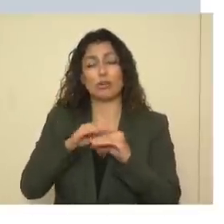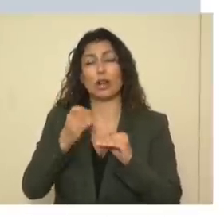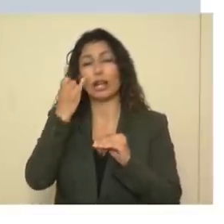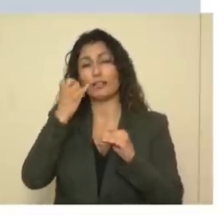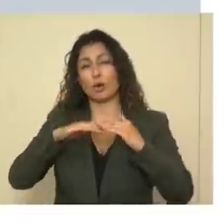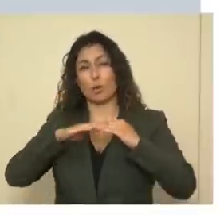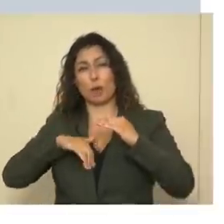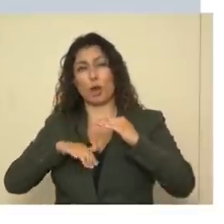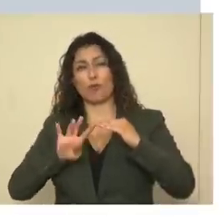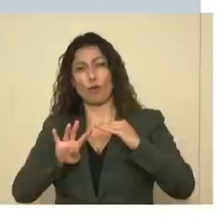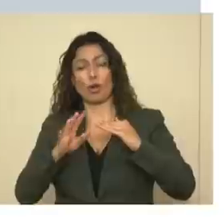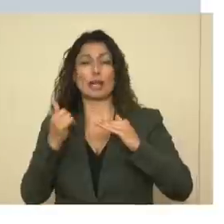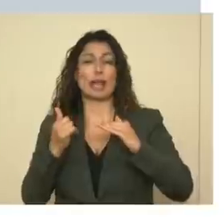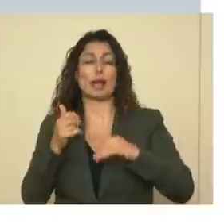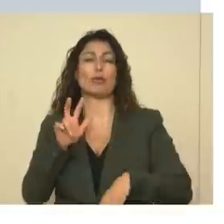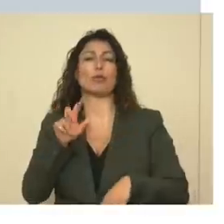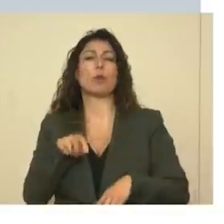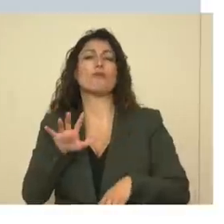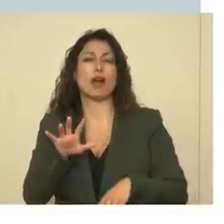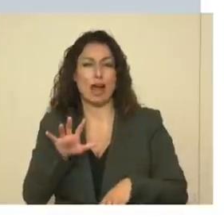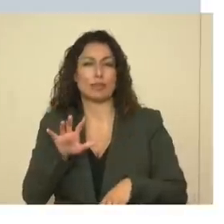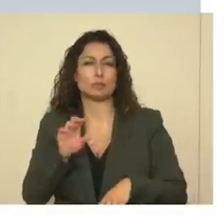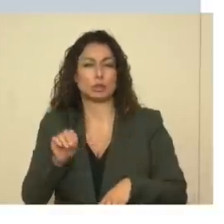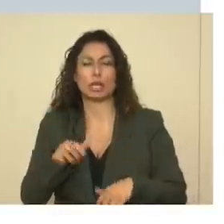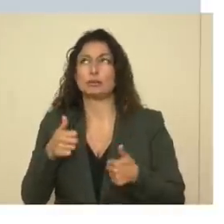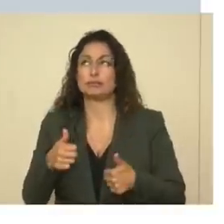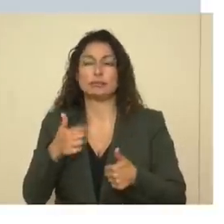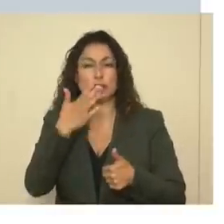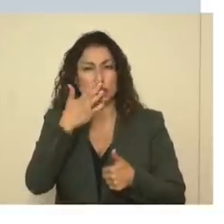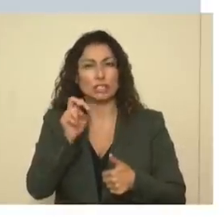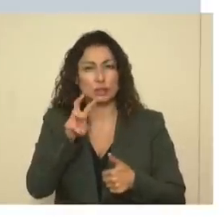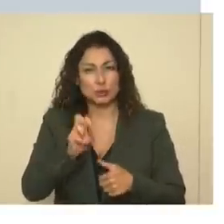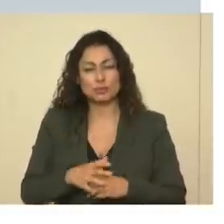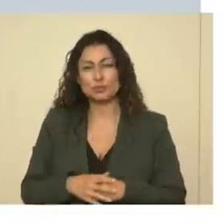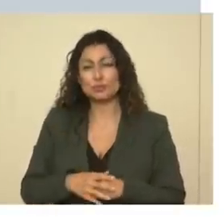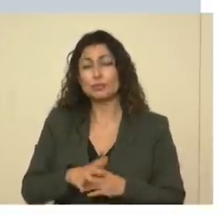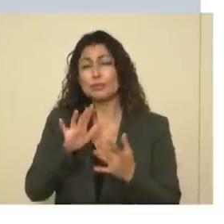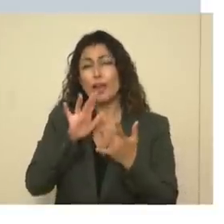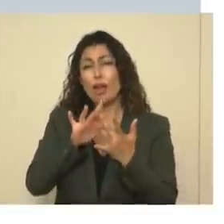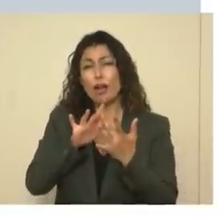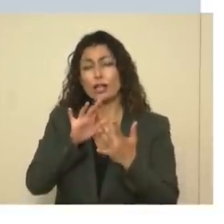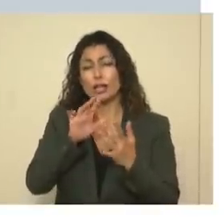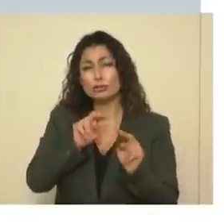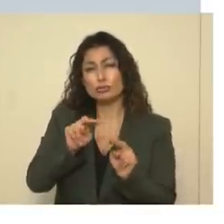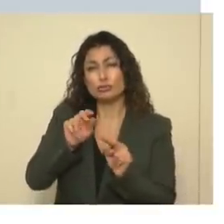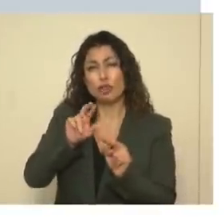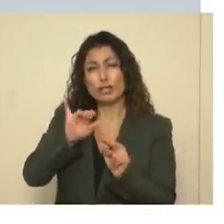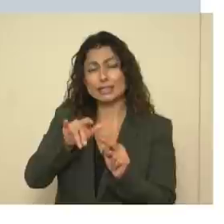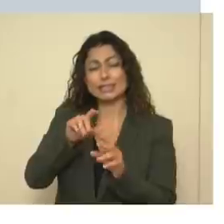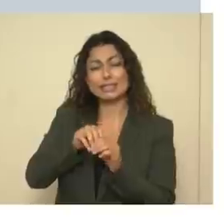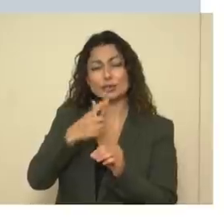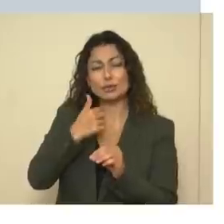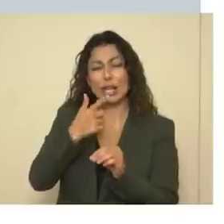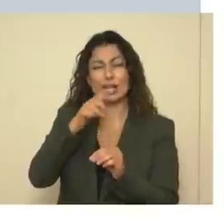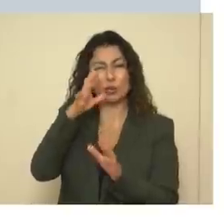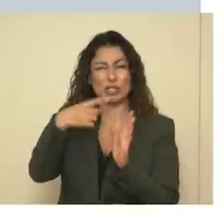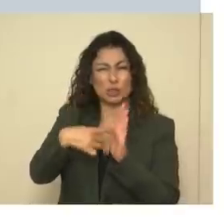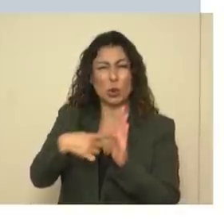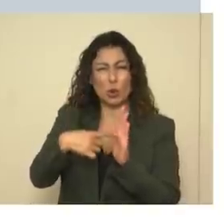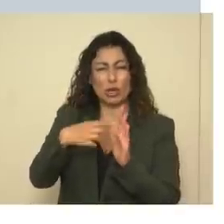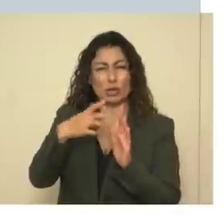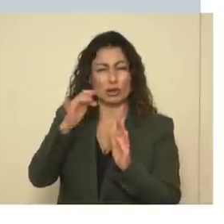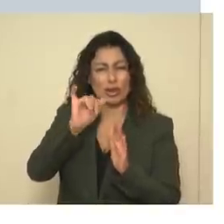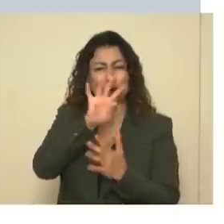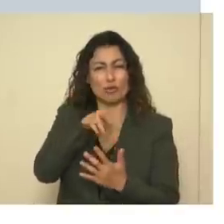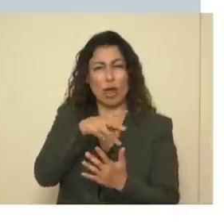below 4, and now we're down to 3.5. That's good news. Contact tracing is in red. I'm going to show you a graph in a minute. And our